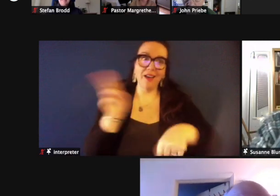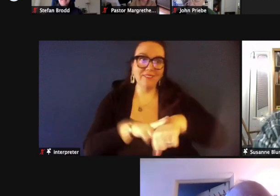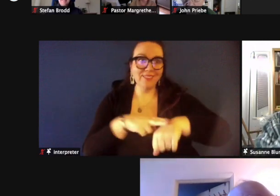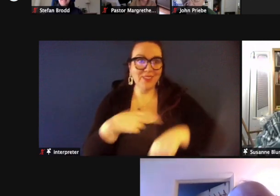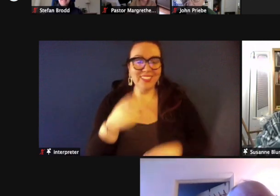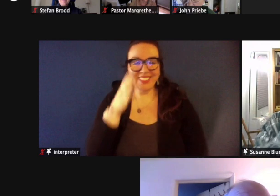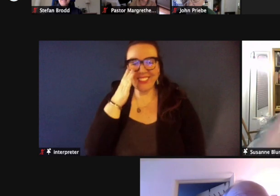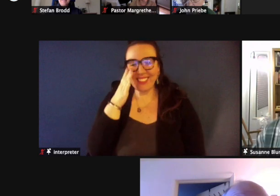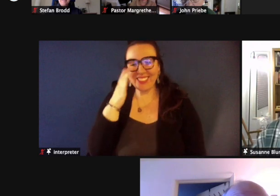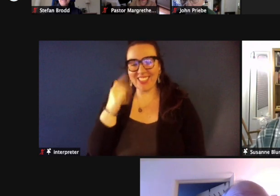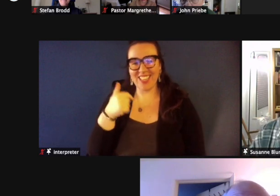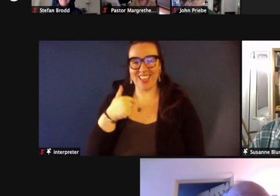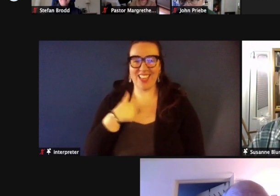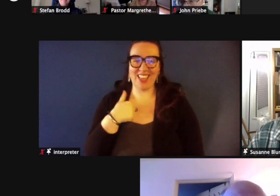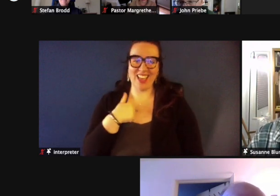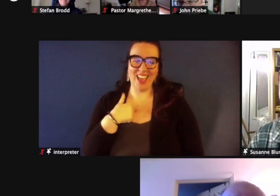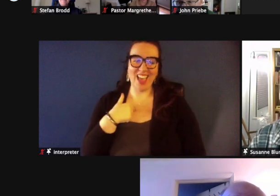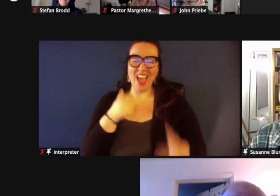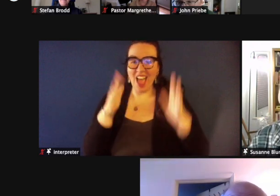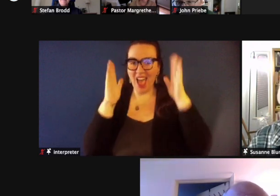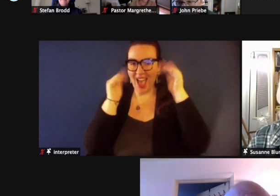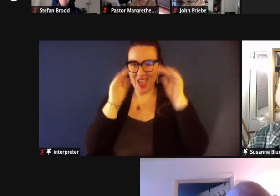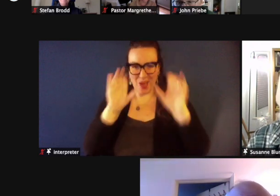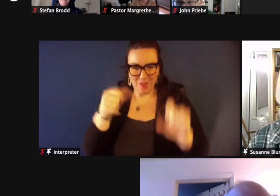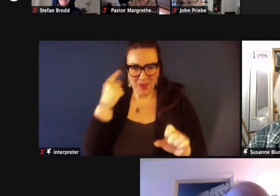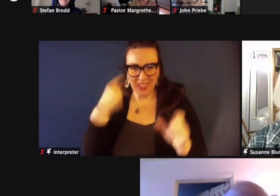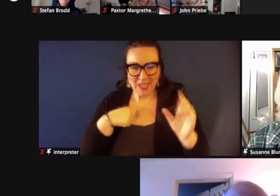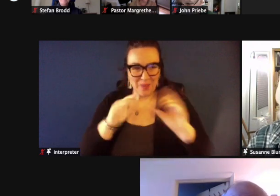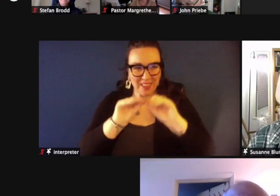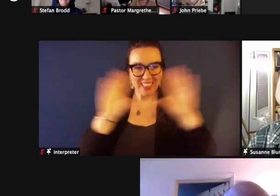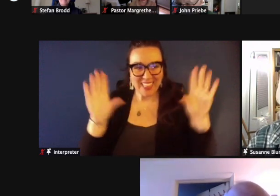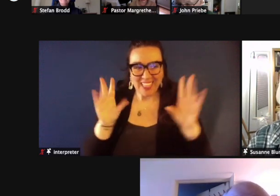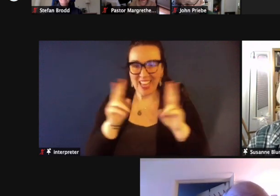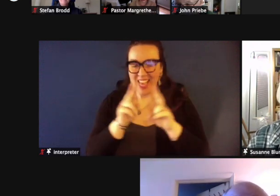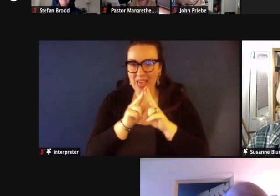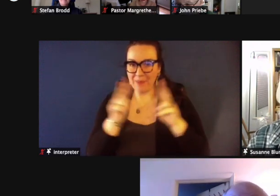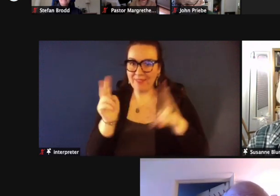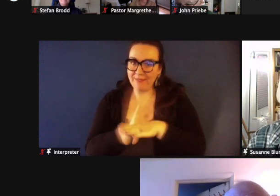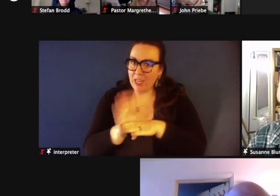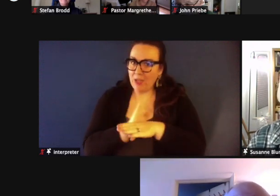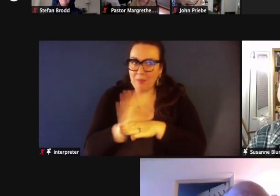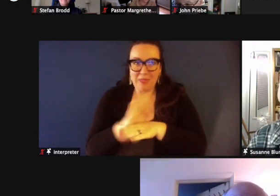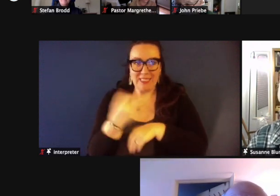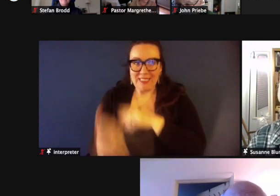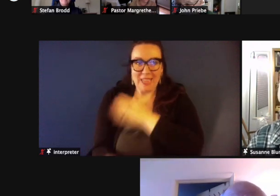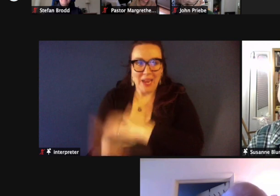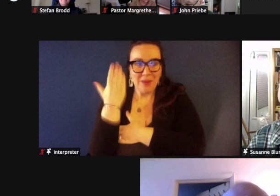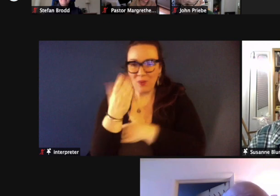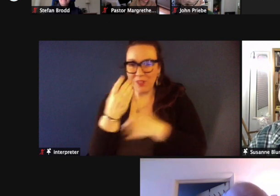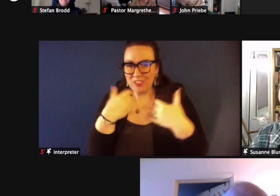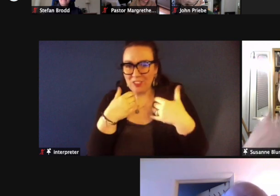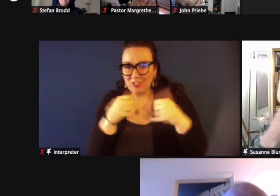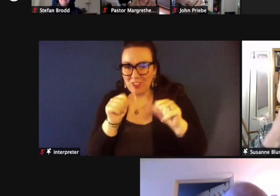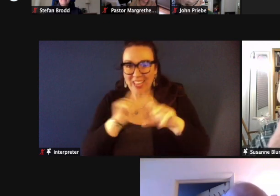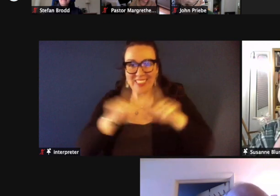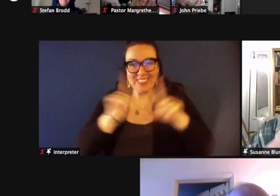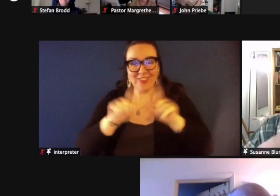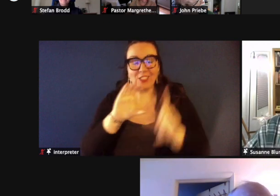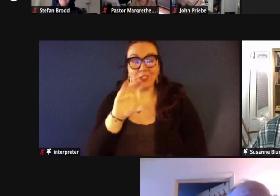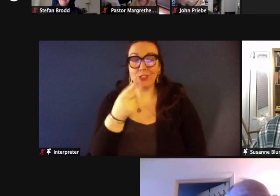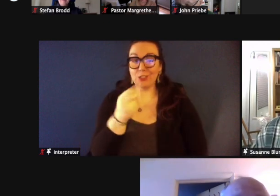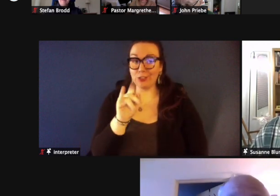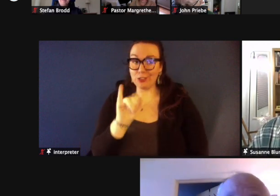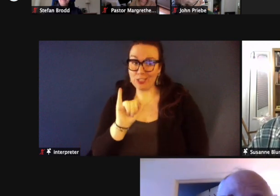i i i i hope you can all hear me clearly i've been very busy this saturday morning trying different chili recipes